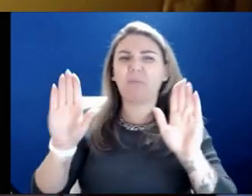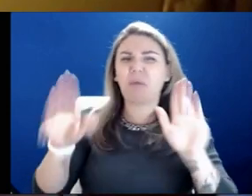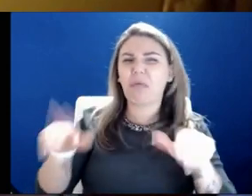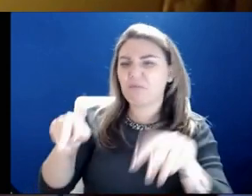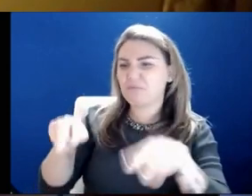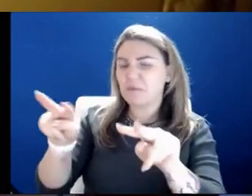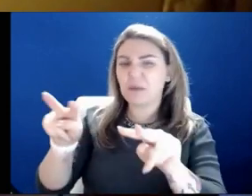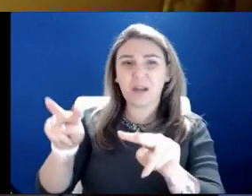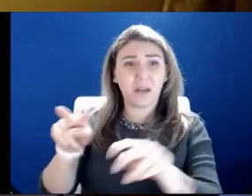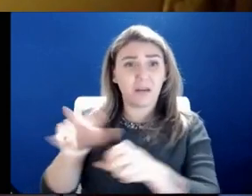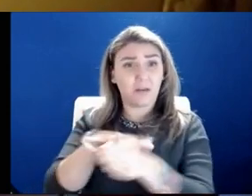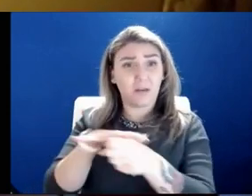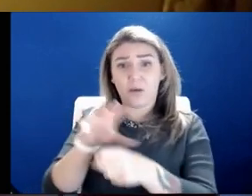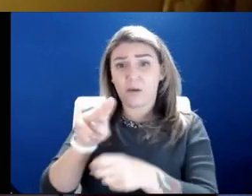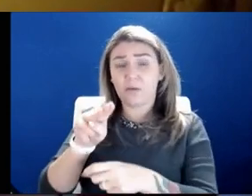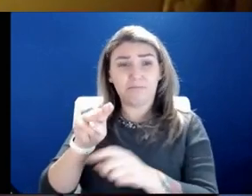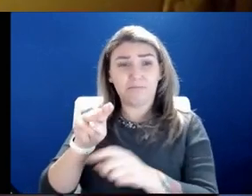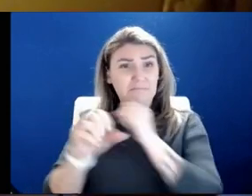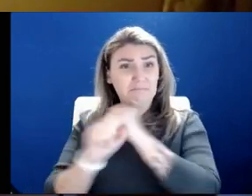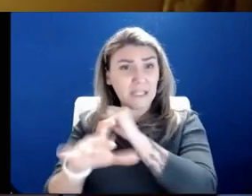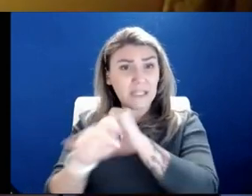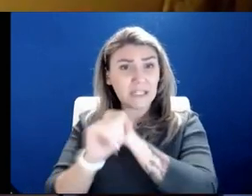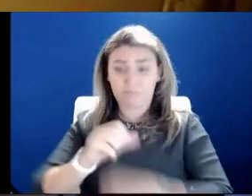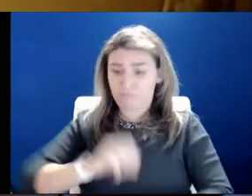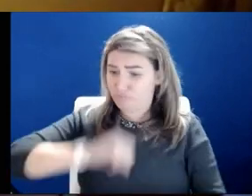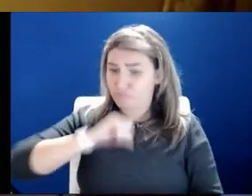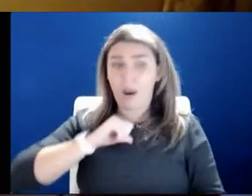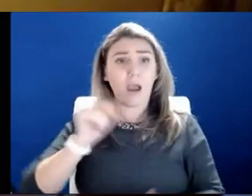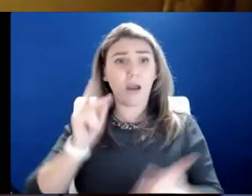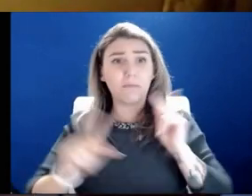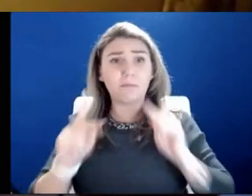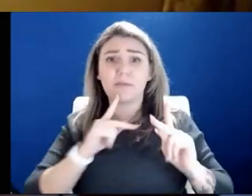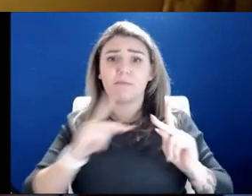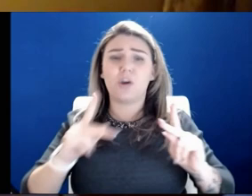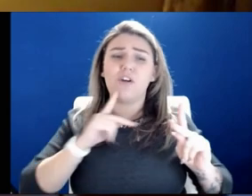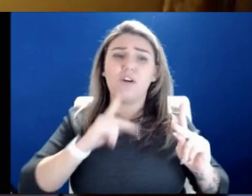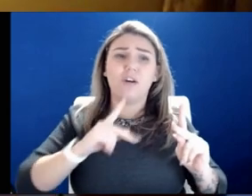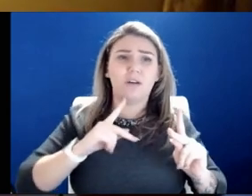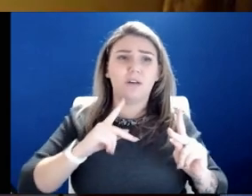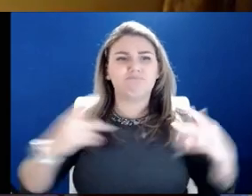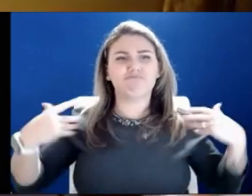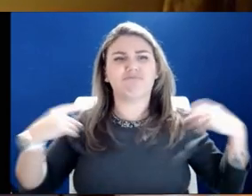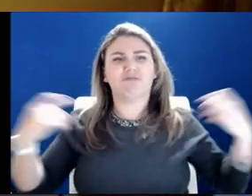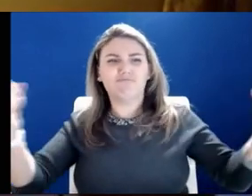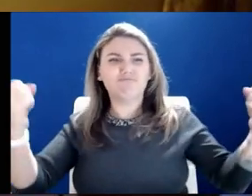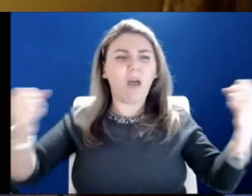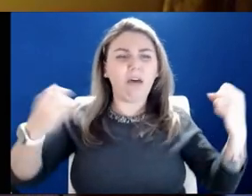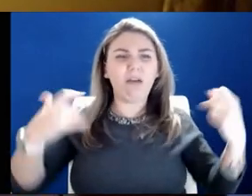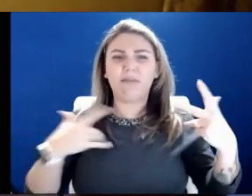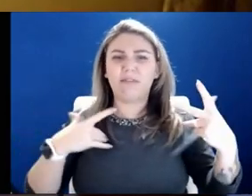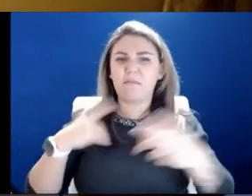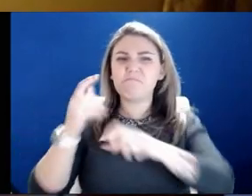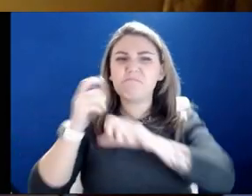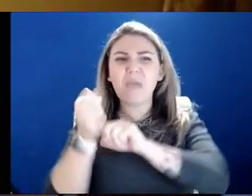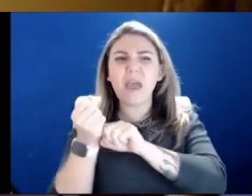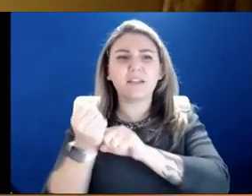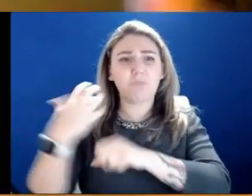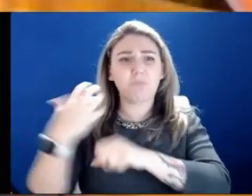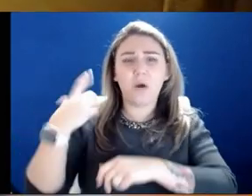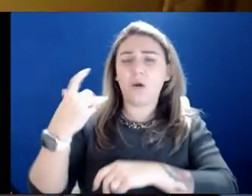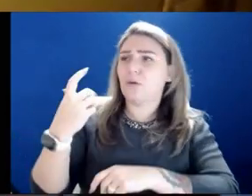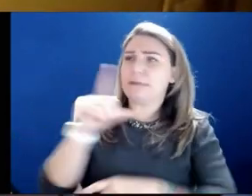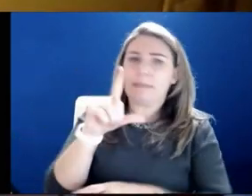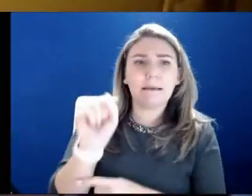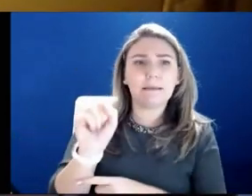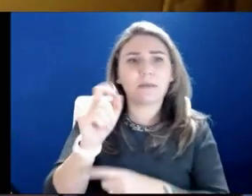of seeing stories about, you know, very fit and active baseball coaches and Lee's summit or folks that were